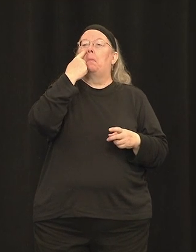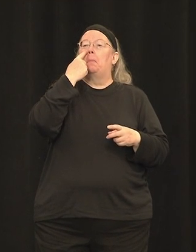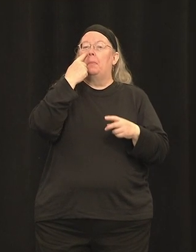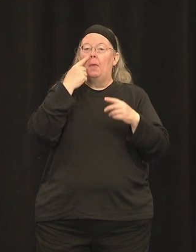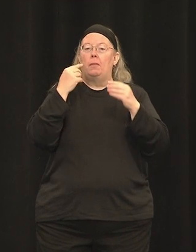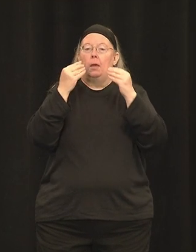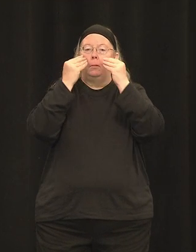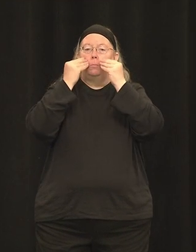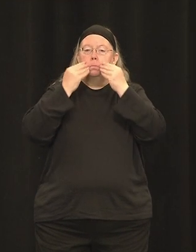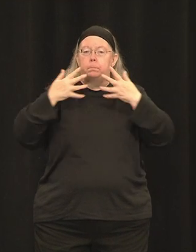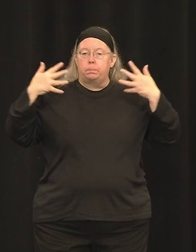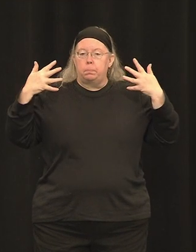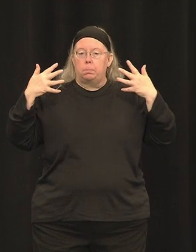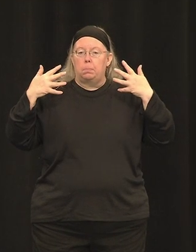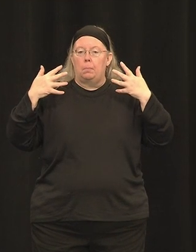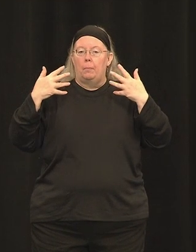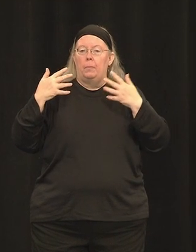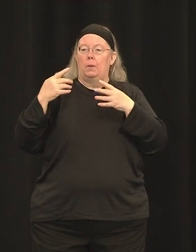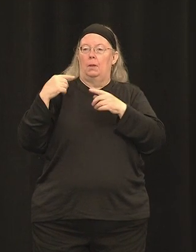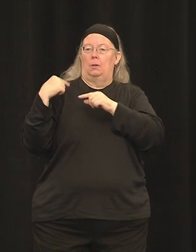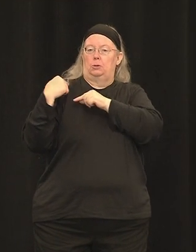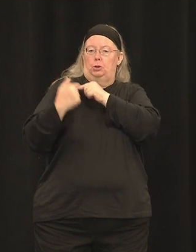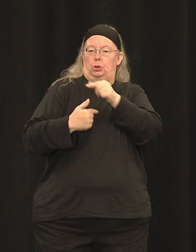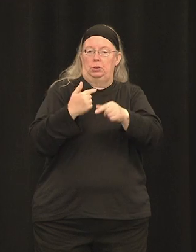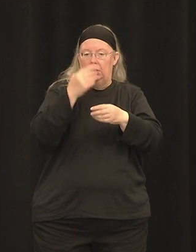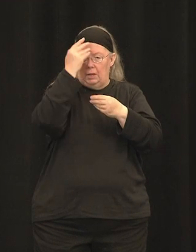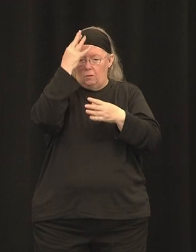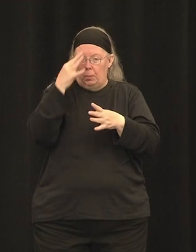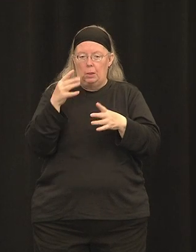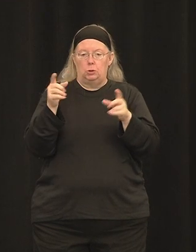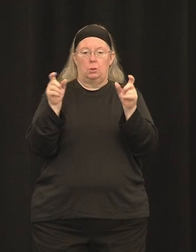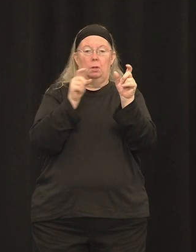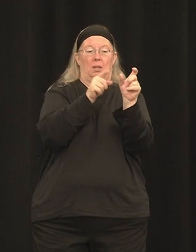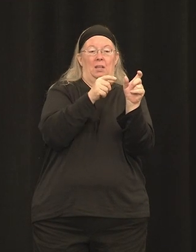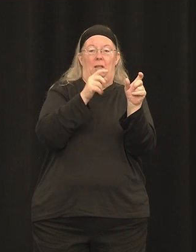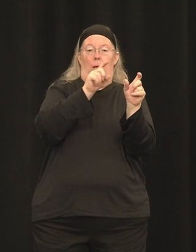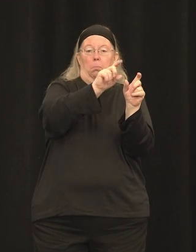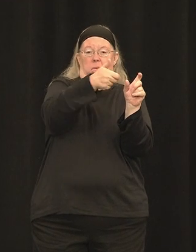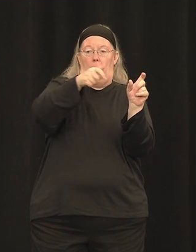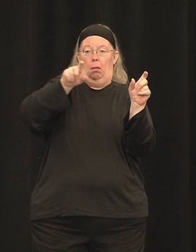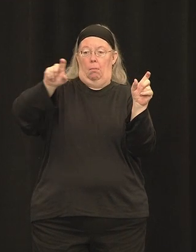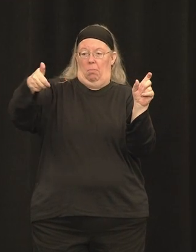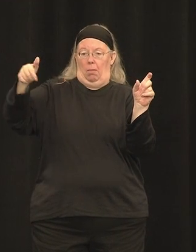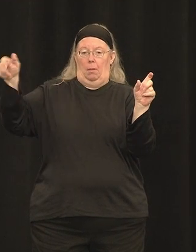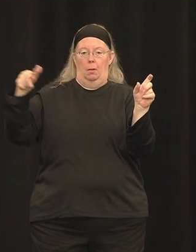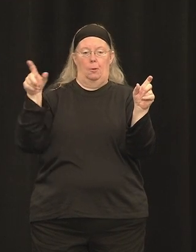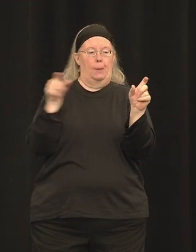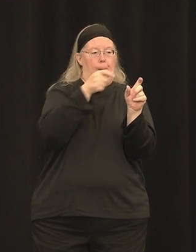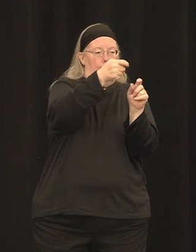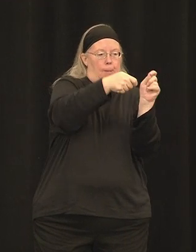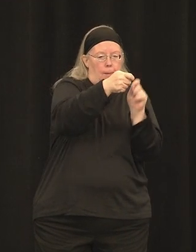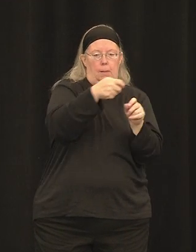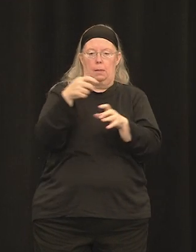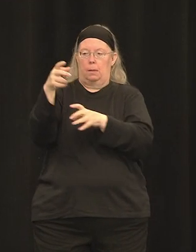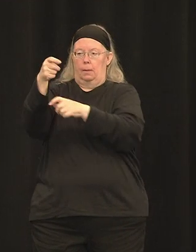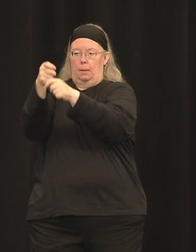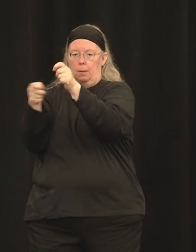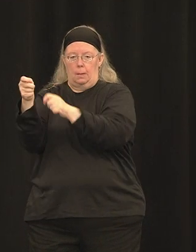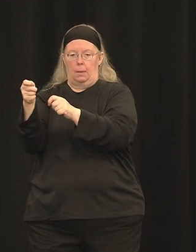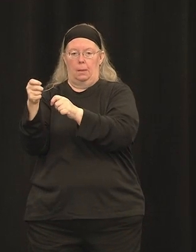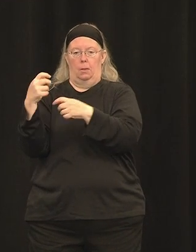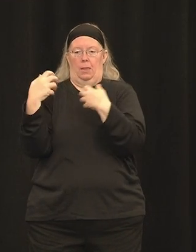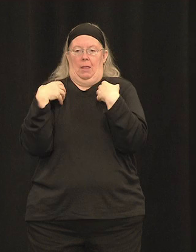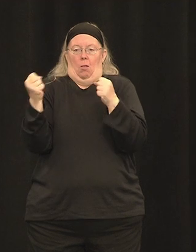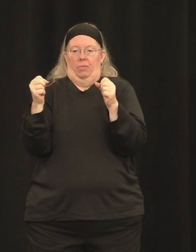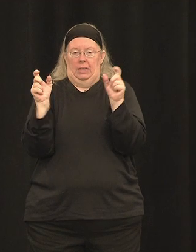So we take out all the bad viral DNA, and we replace it with a healthy copy of myosin 7A. We then direct that virus to the